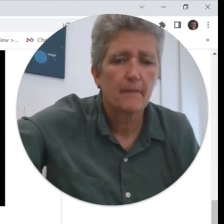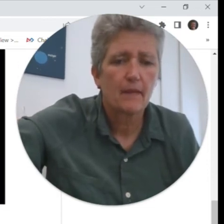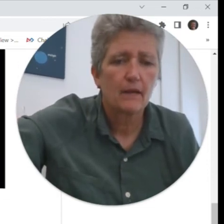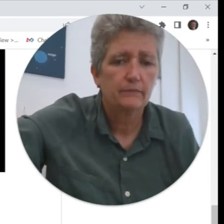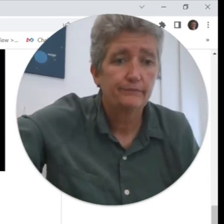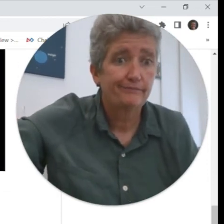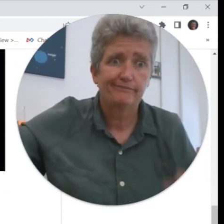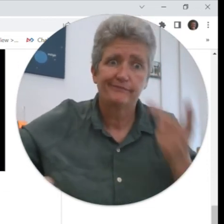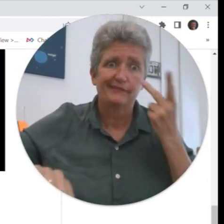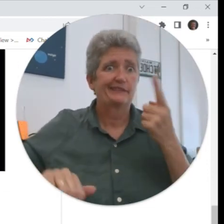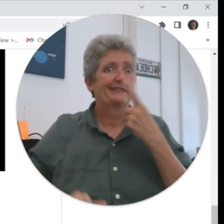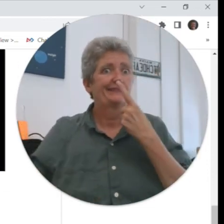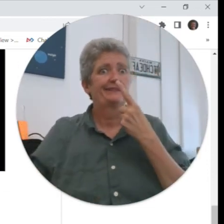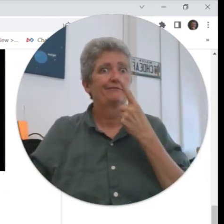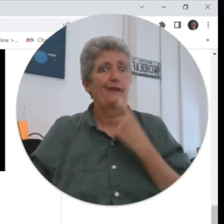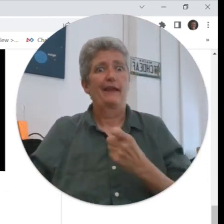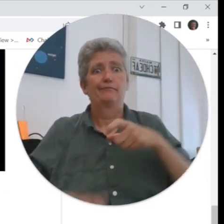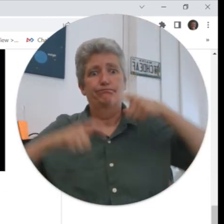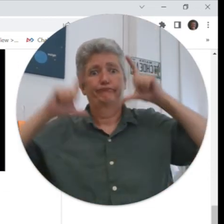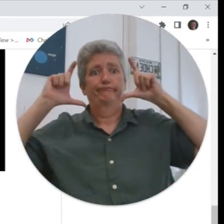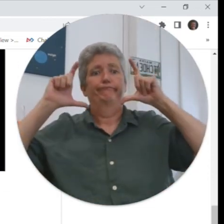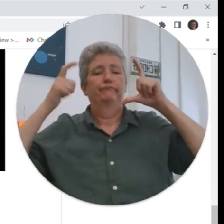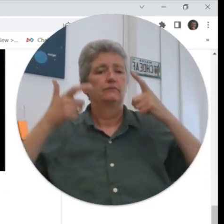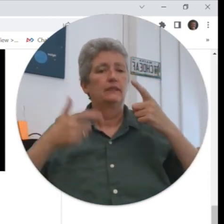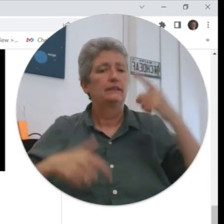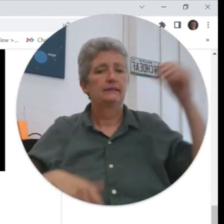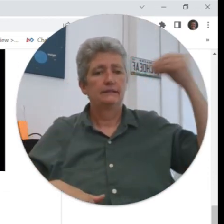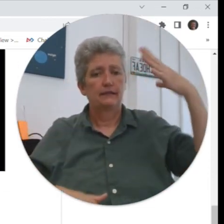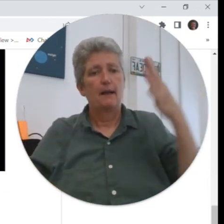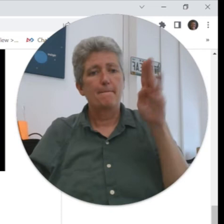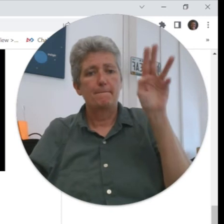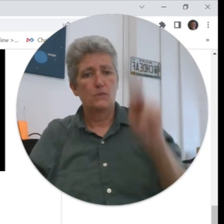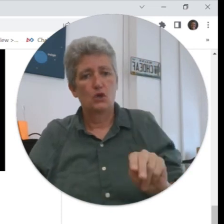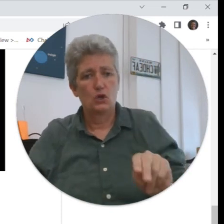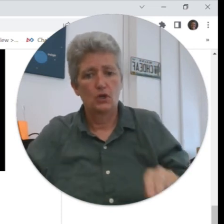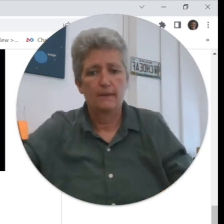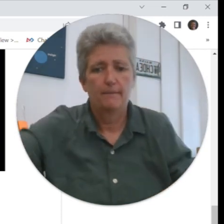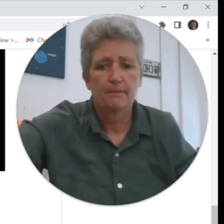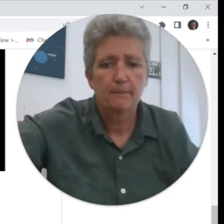bacteria and there you go you see a sunburn there